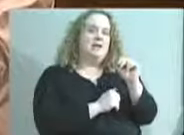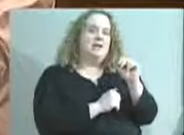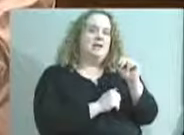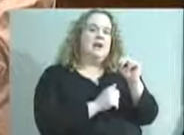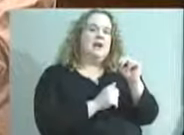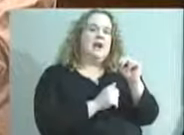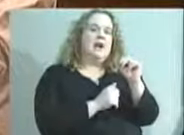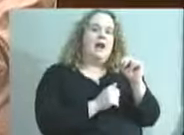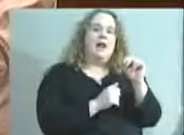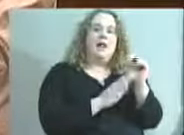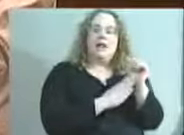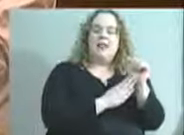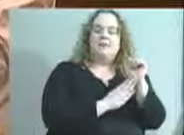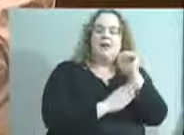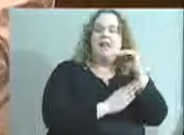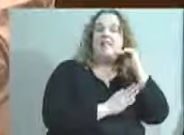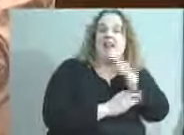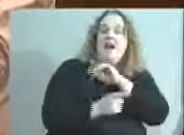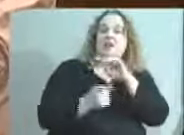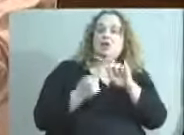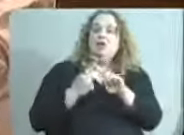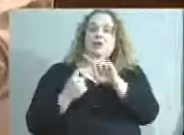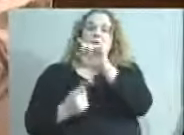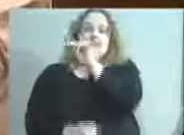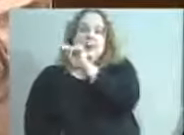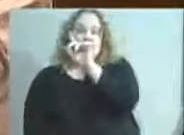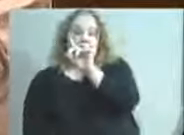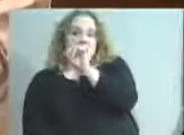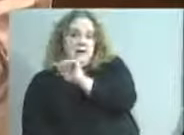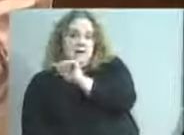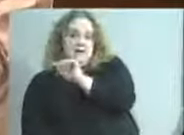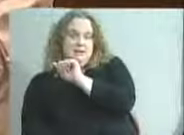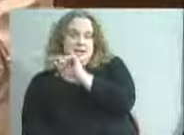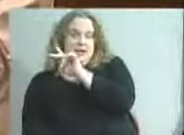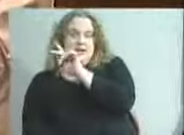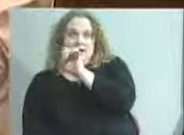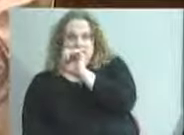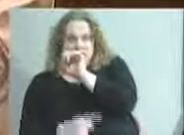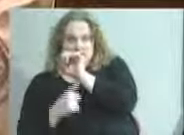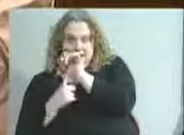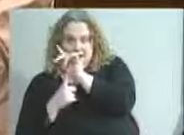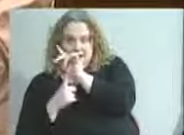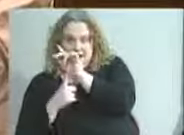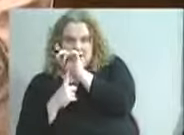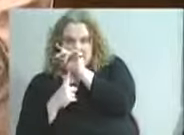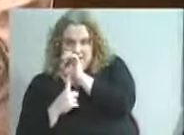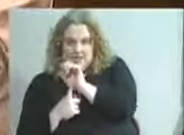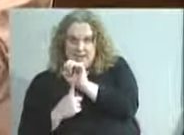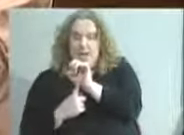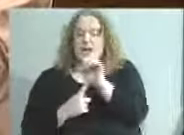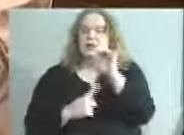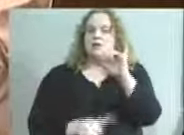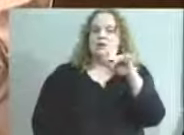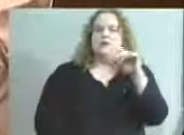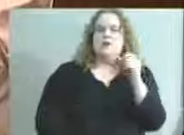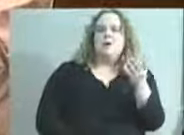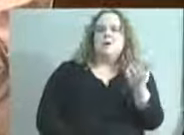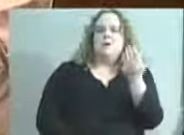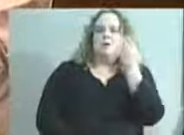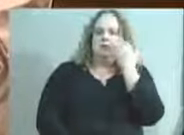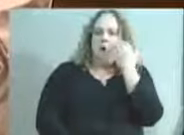Kentucky Department of Education. The administration wants us to believe there are so many extreme and violent incidents that